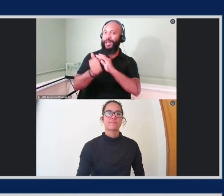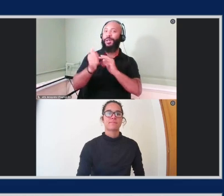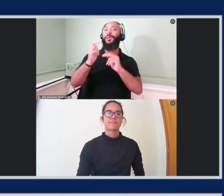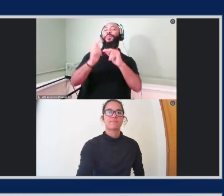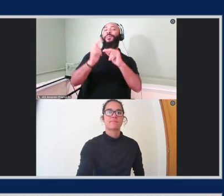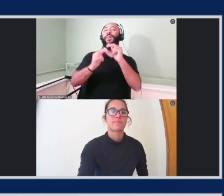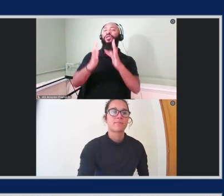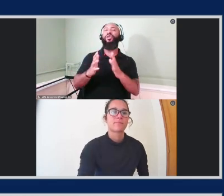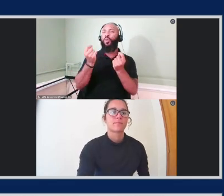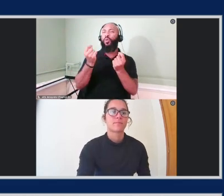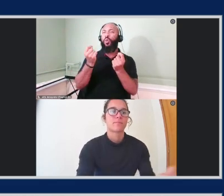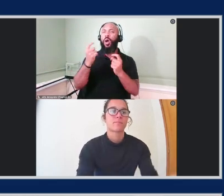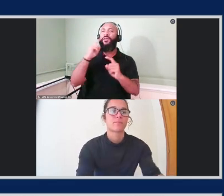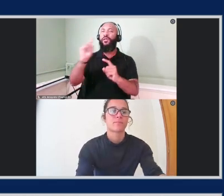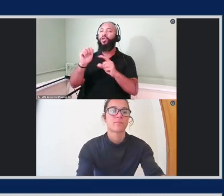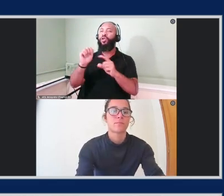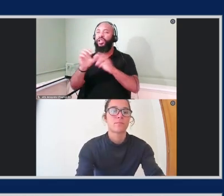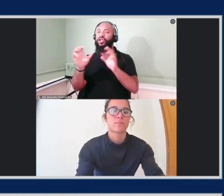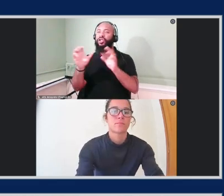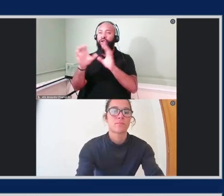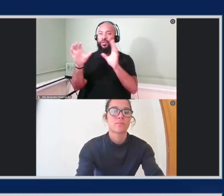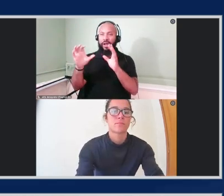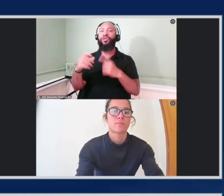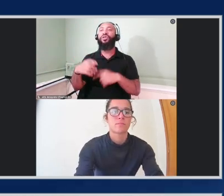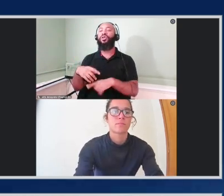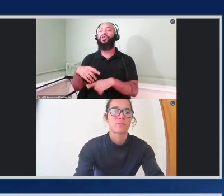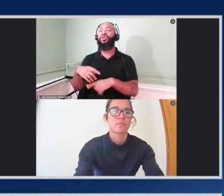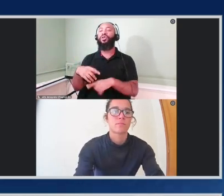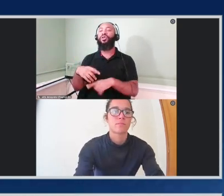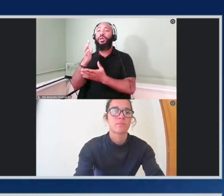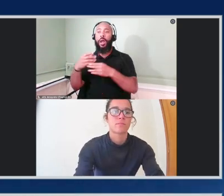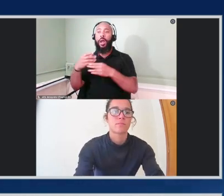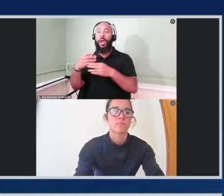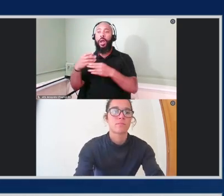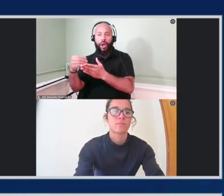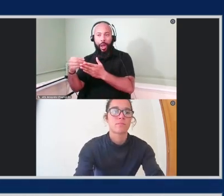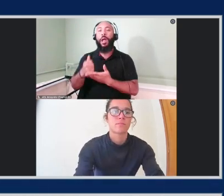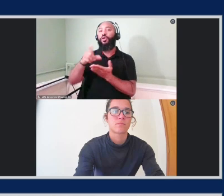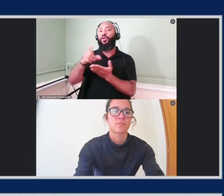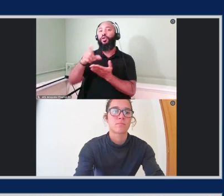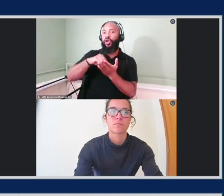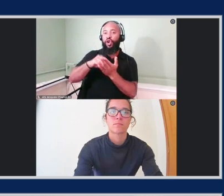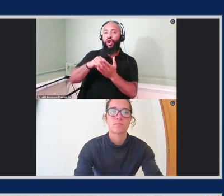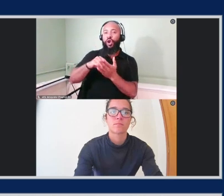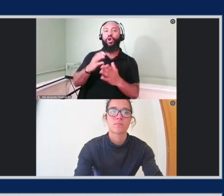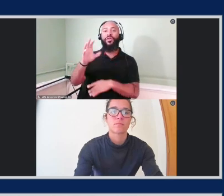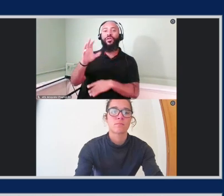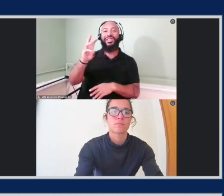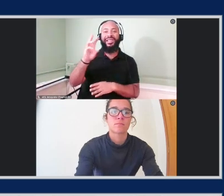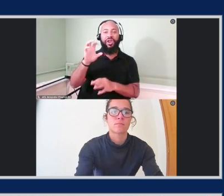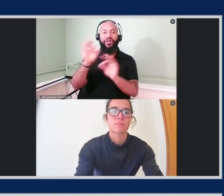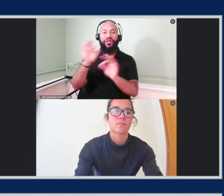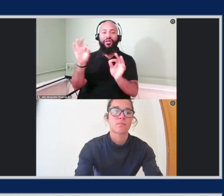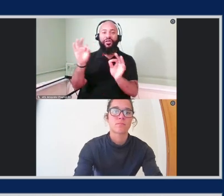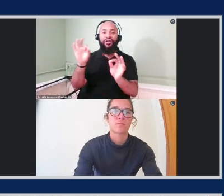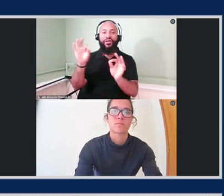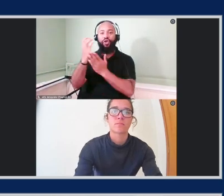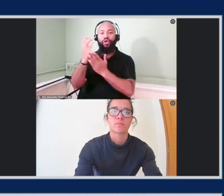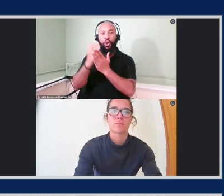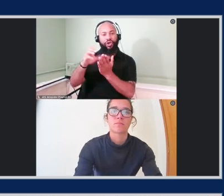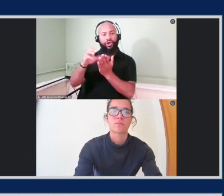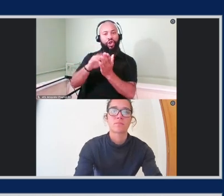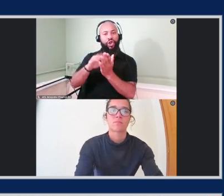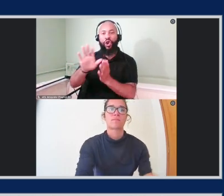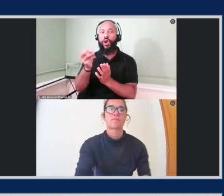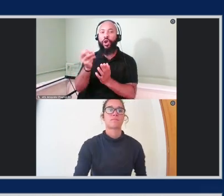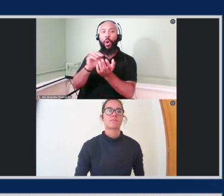certification? It is the one-stop shop to help you learn. It gives you over 600 free digital courses that you can learn at your own pace. There's also a subscription